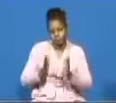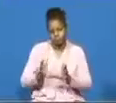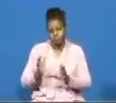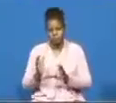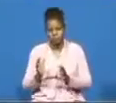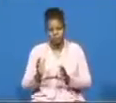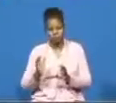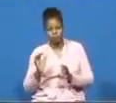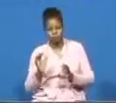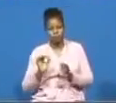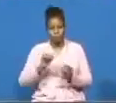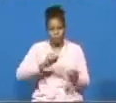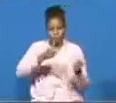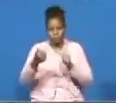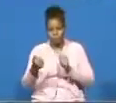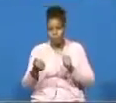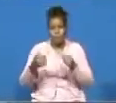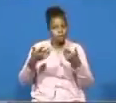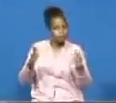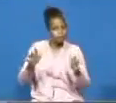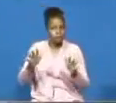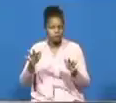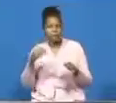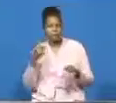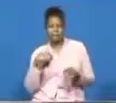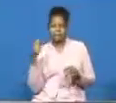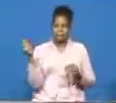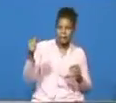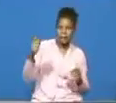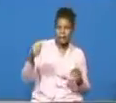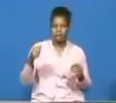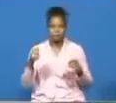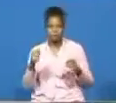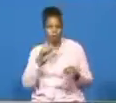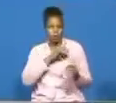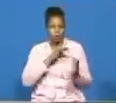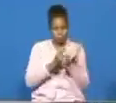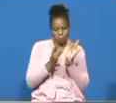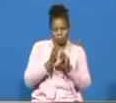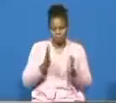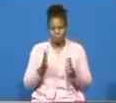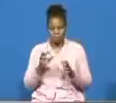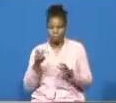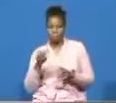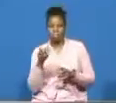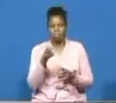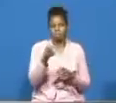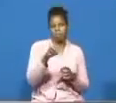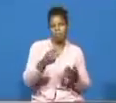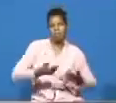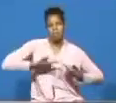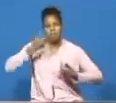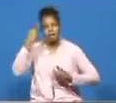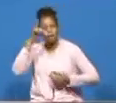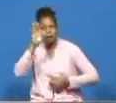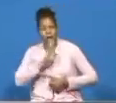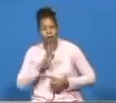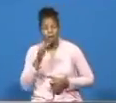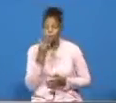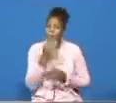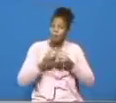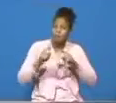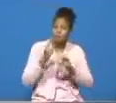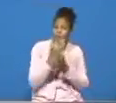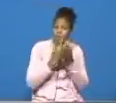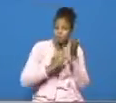traveling on the way to glory on that christian pathway and for some reason or the other as some of us are